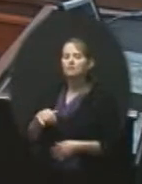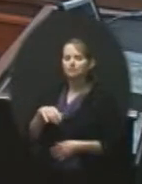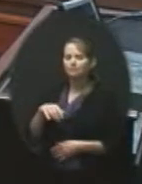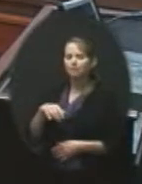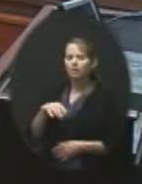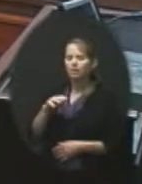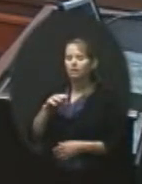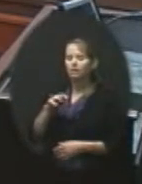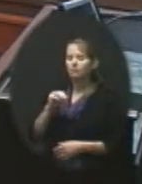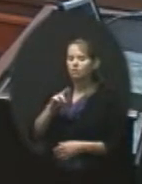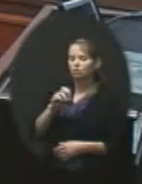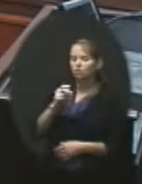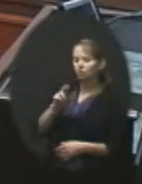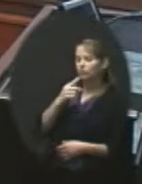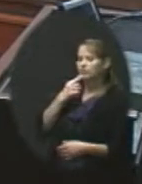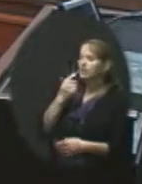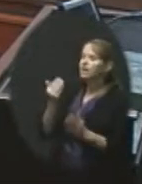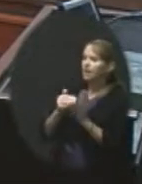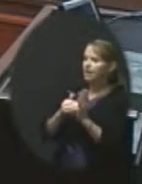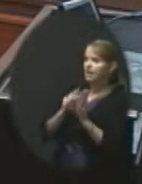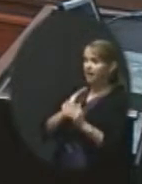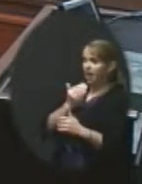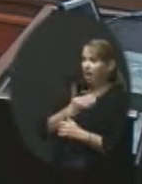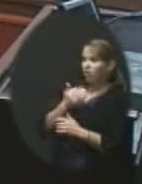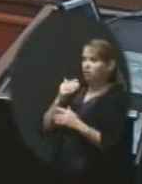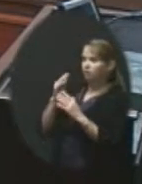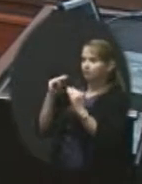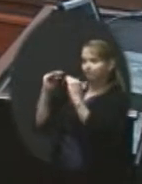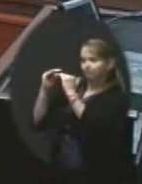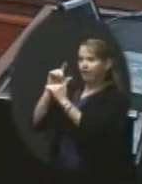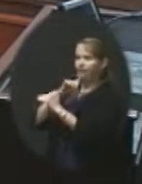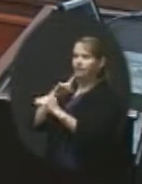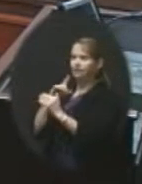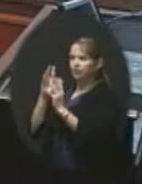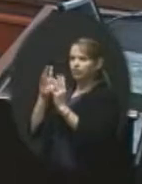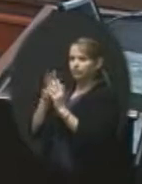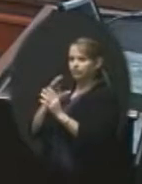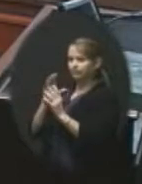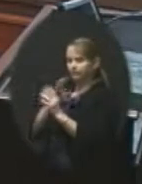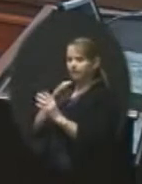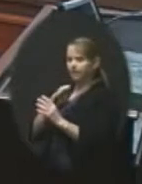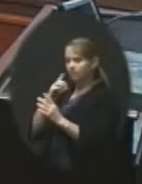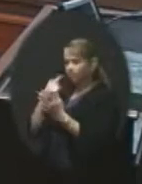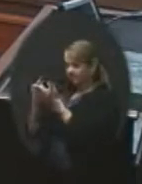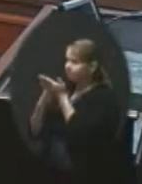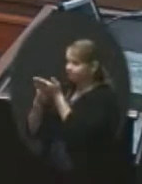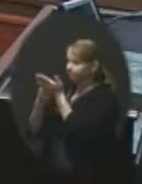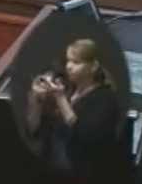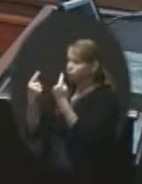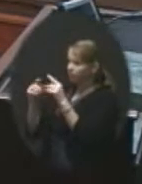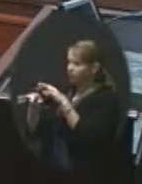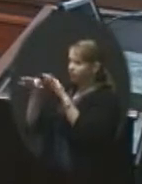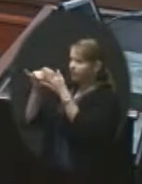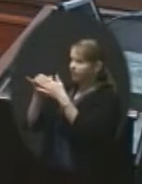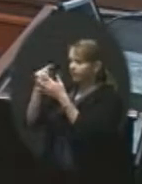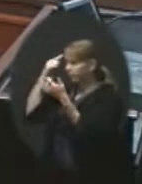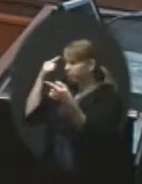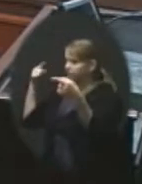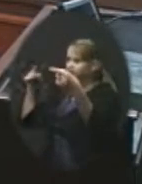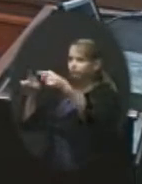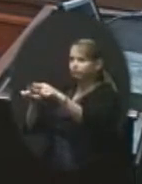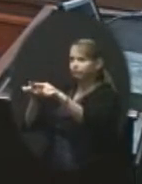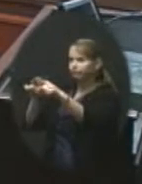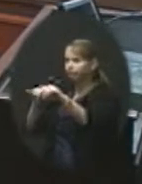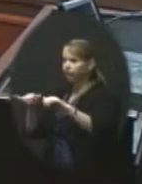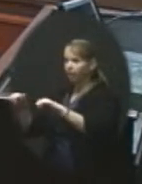our legislative committee, we had that discussion. And to try to find that compromise, okay, was very important because,